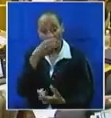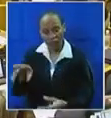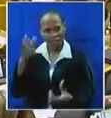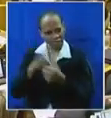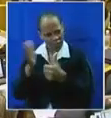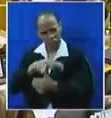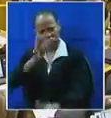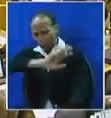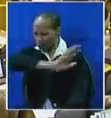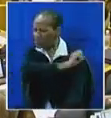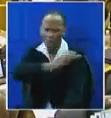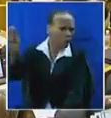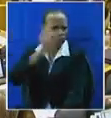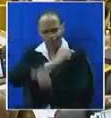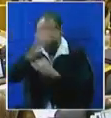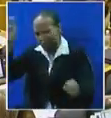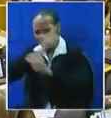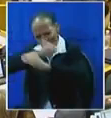He's going to withdraw.